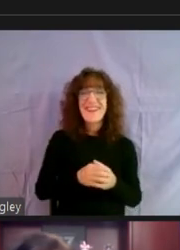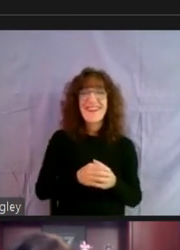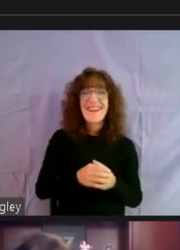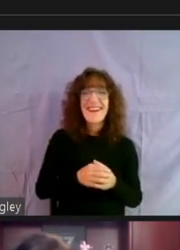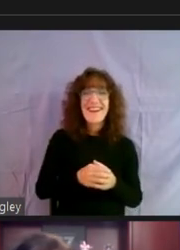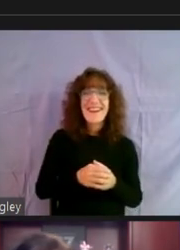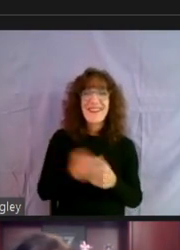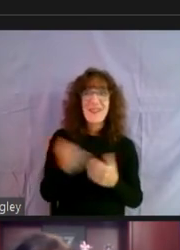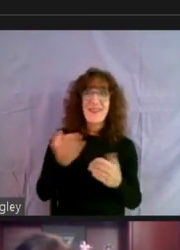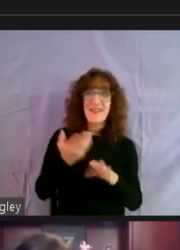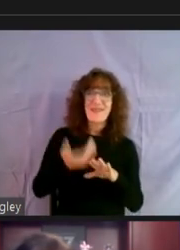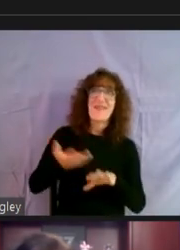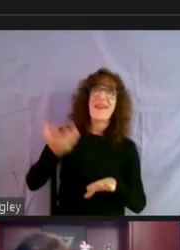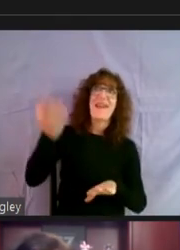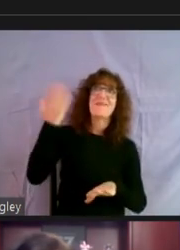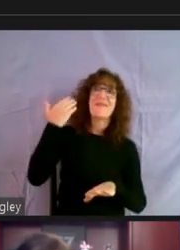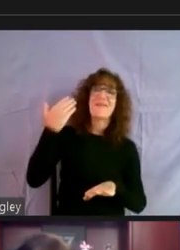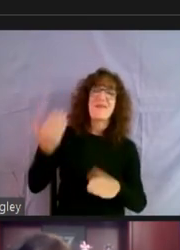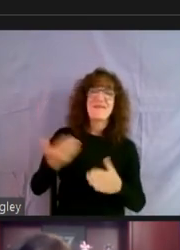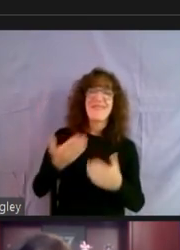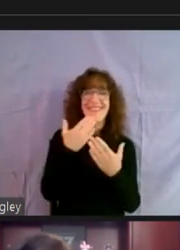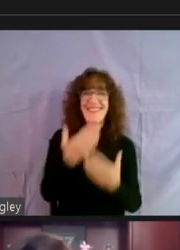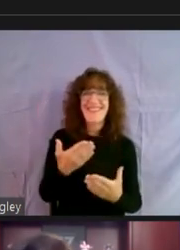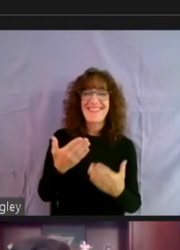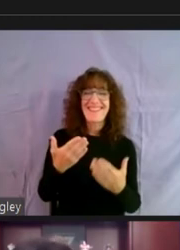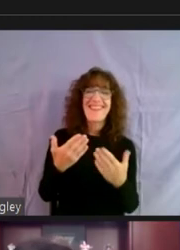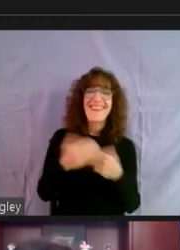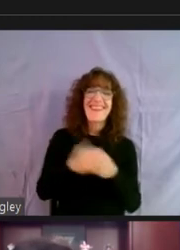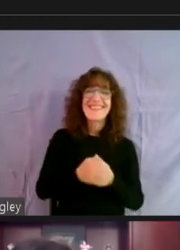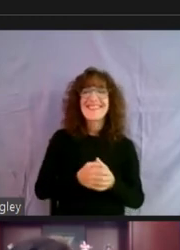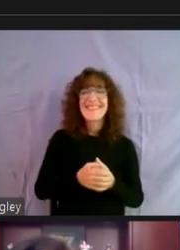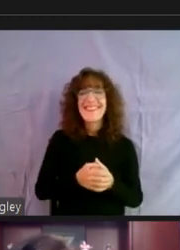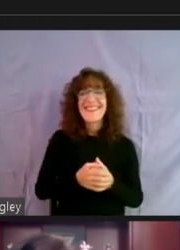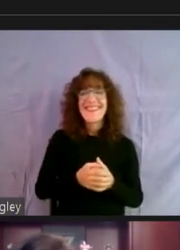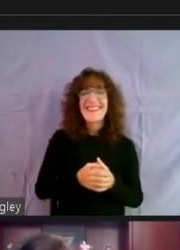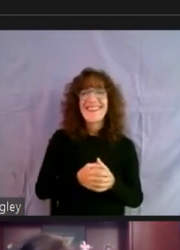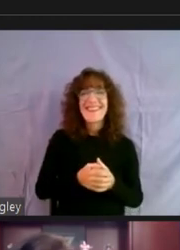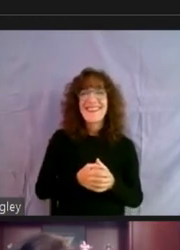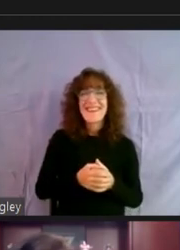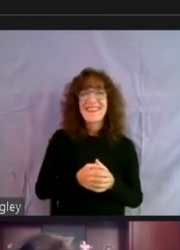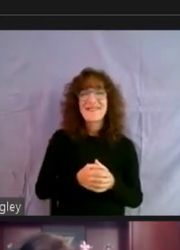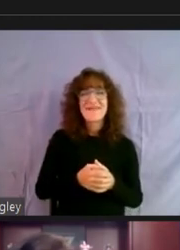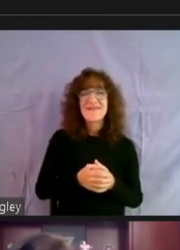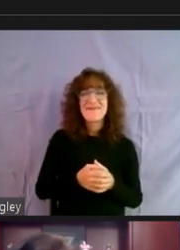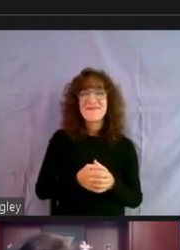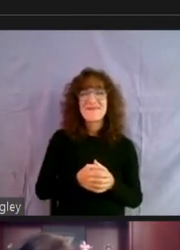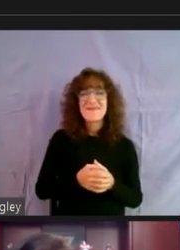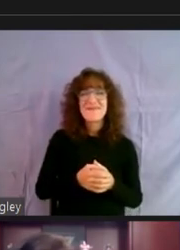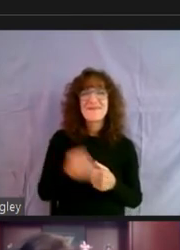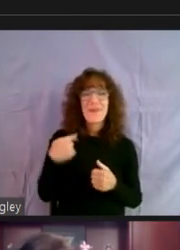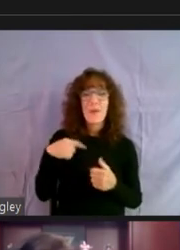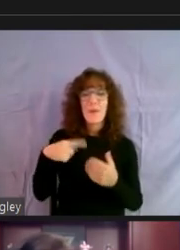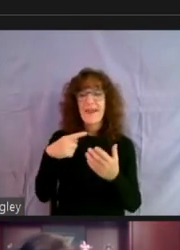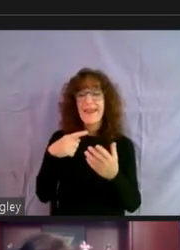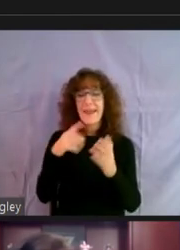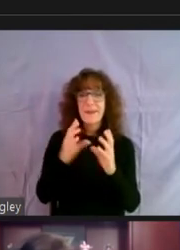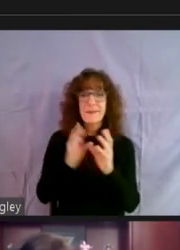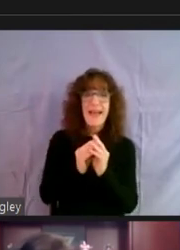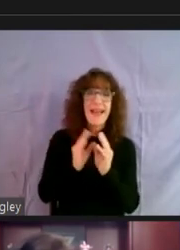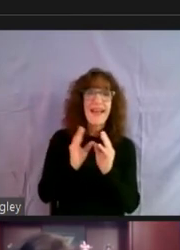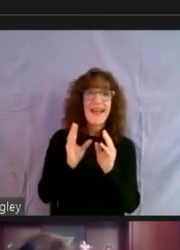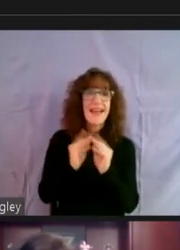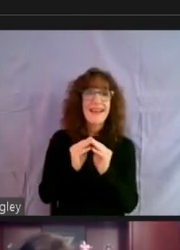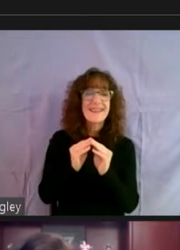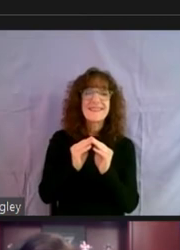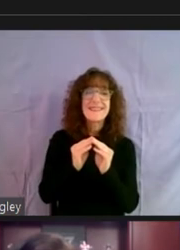you were here long before I was, thank goodness. Um, uh, you know, we got together and we said, you